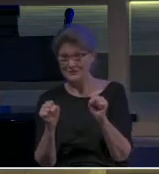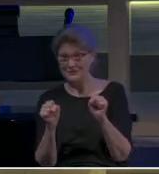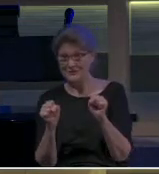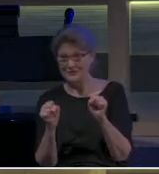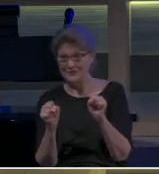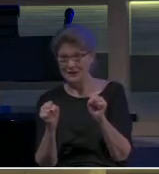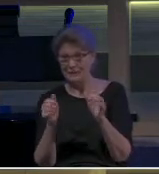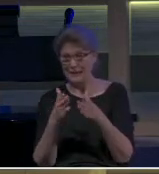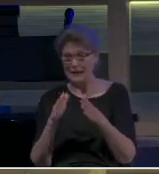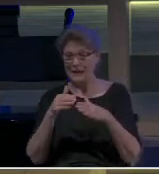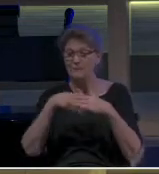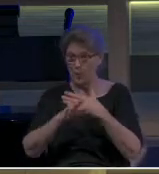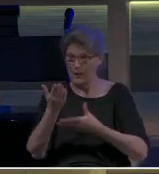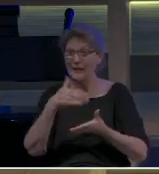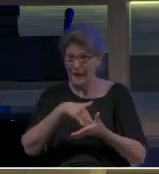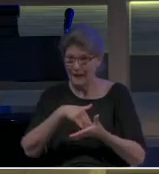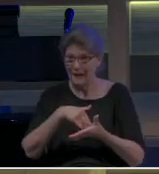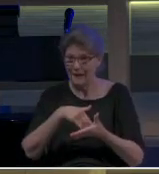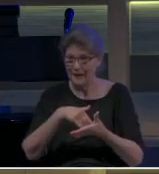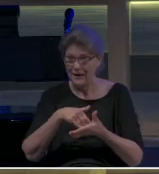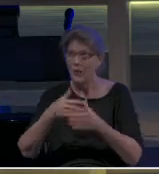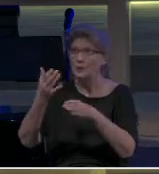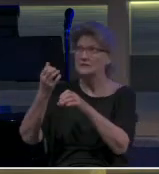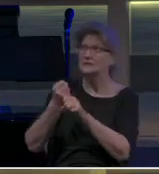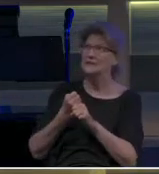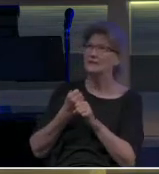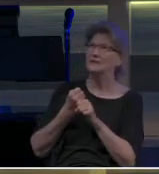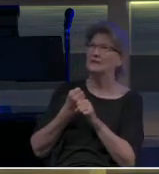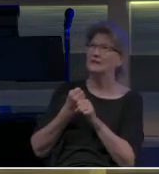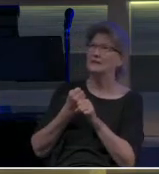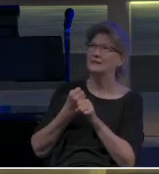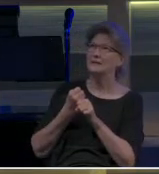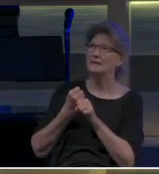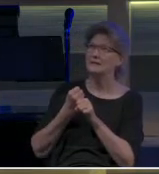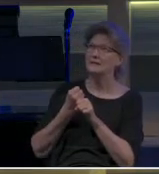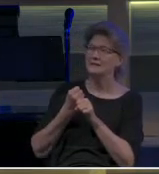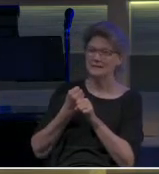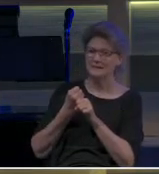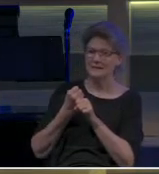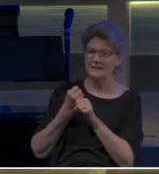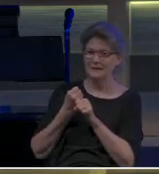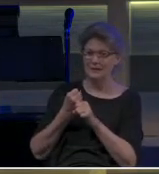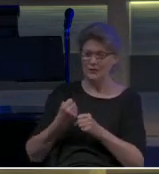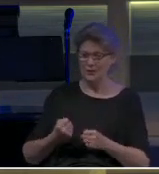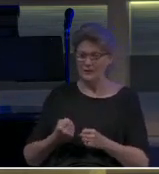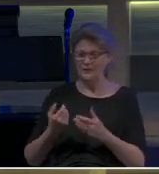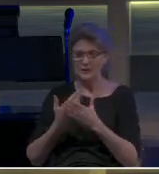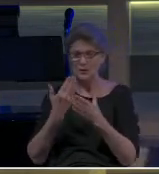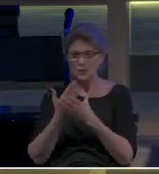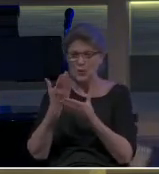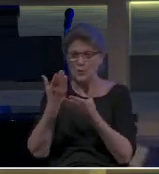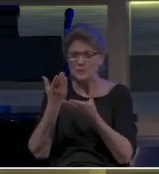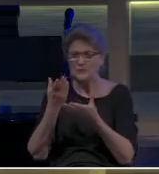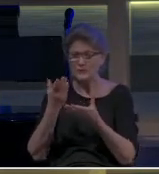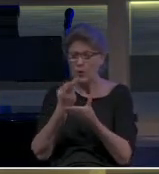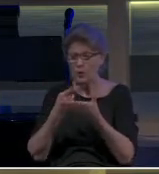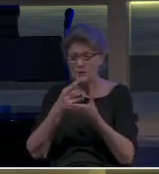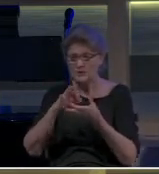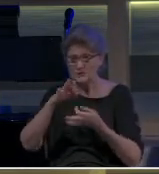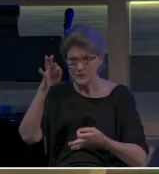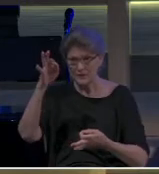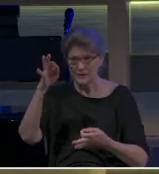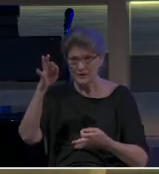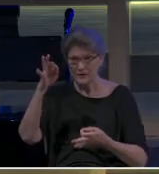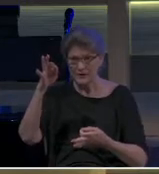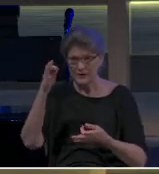being born again, receiving the regenerating work of the Holy Spirit, that brings us from